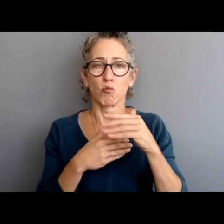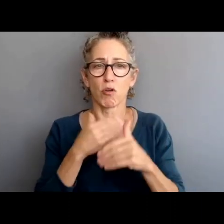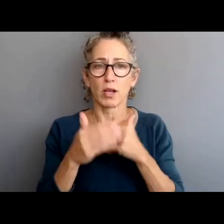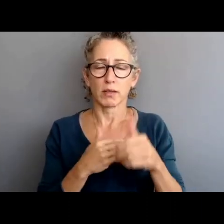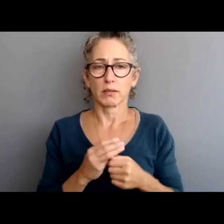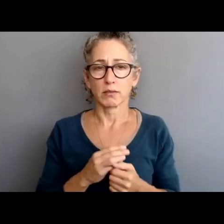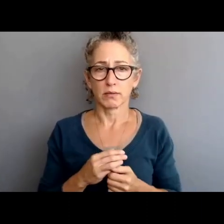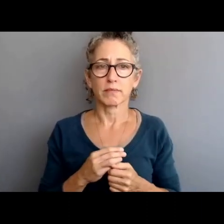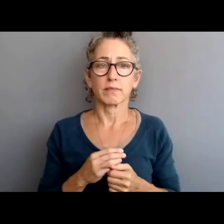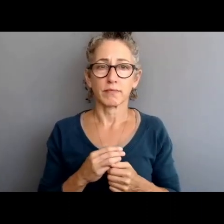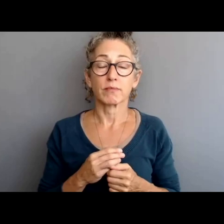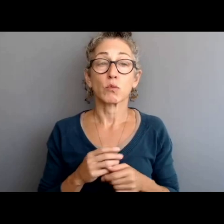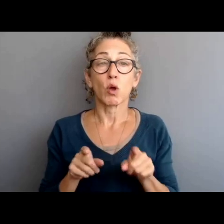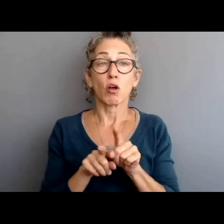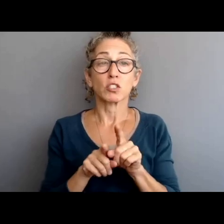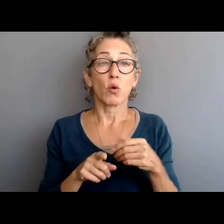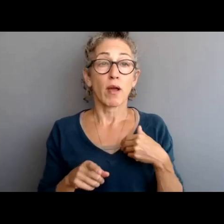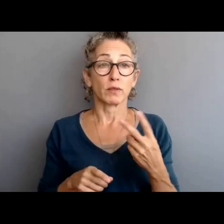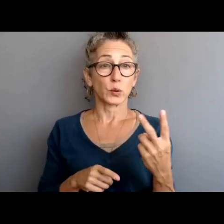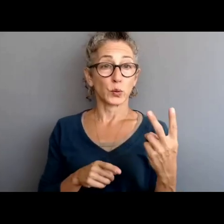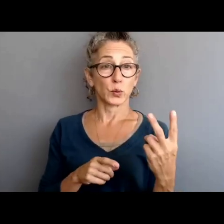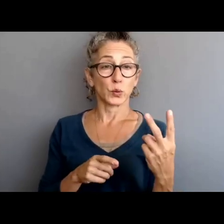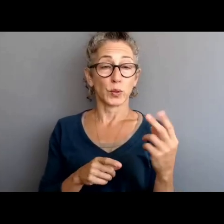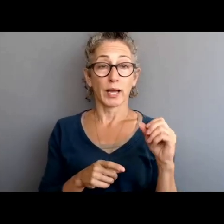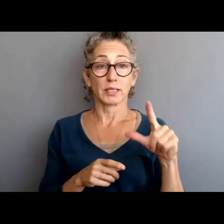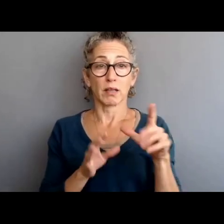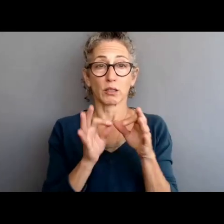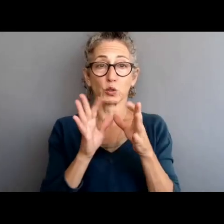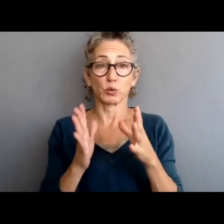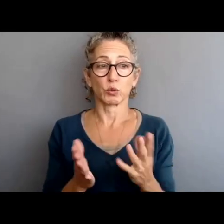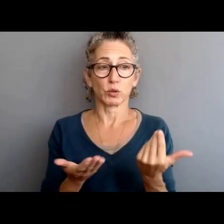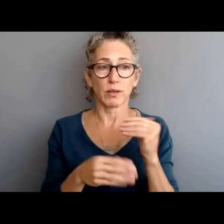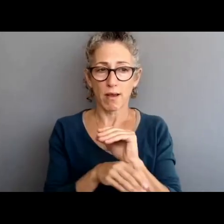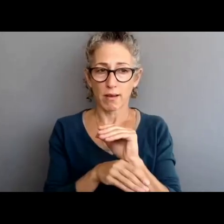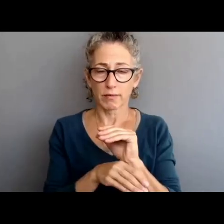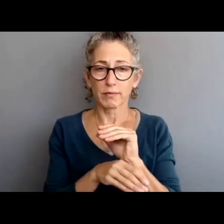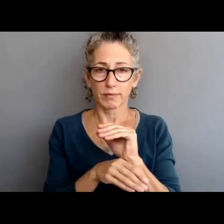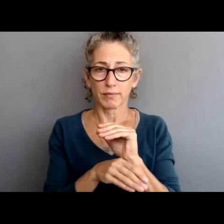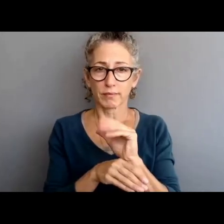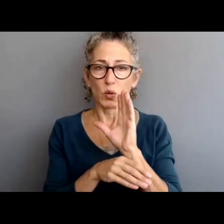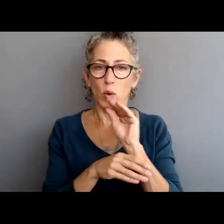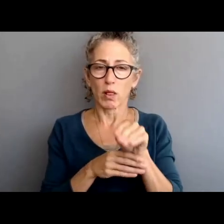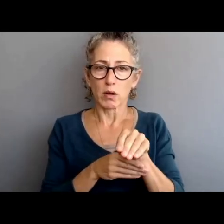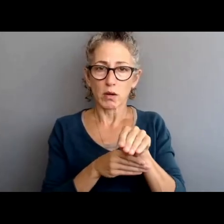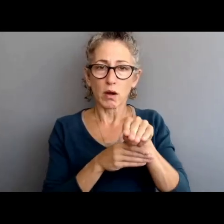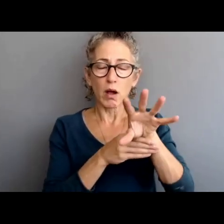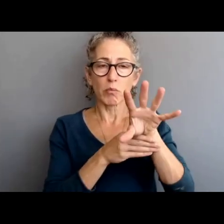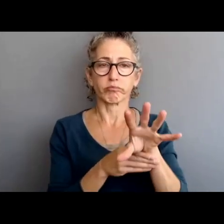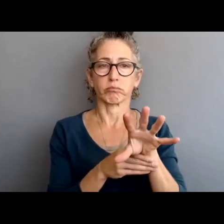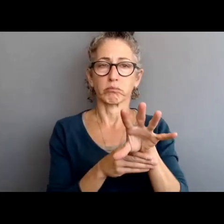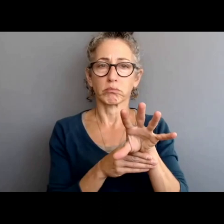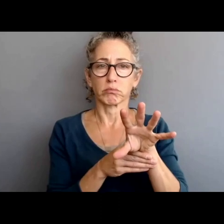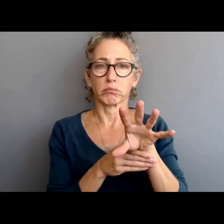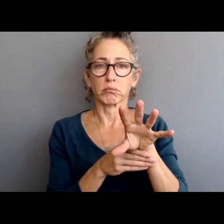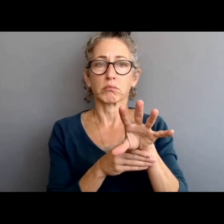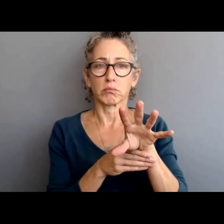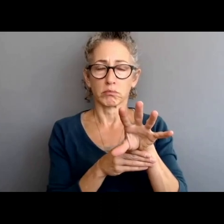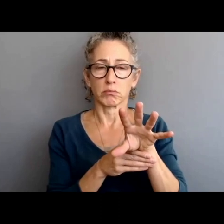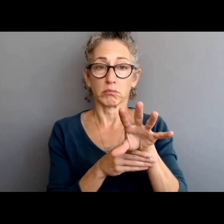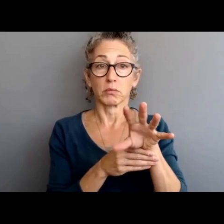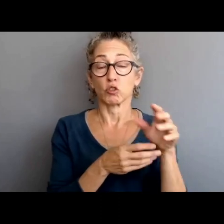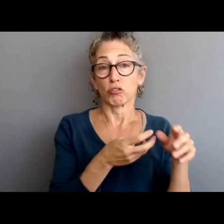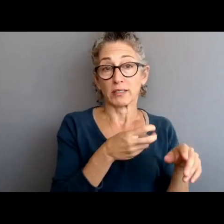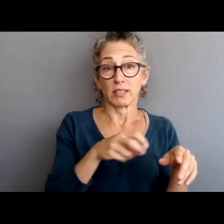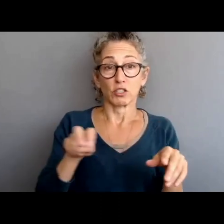have two ASL interpreters on the line tonight. We will have them spotlighted throughout the presentation. Once we transition to screening,